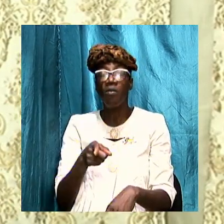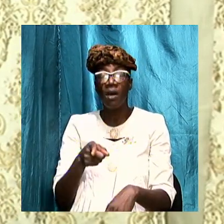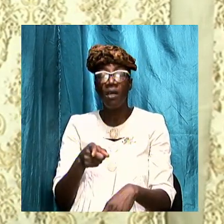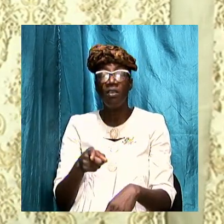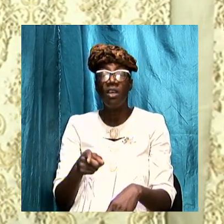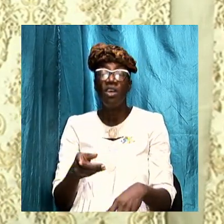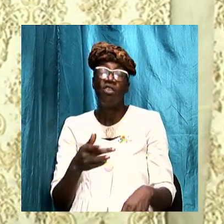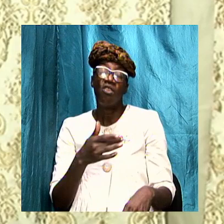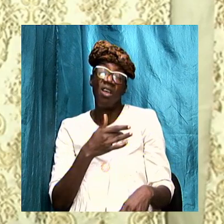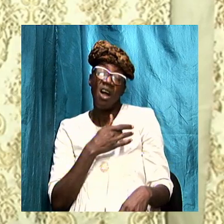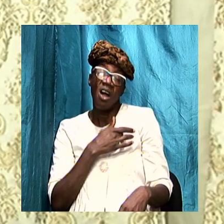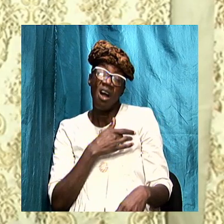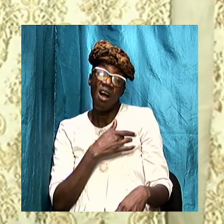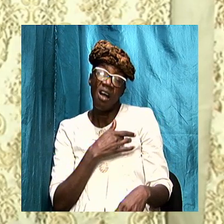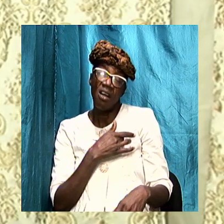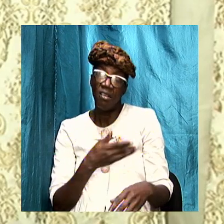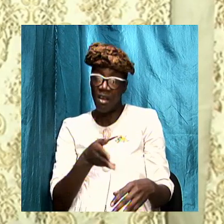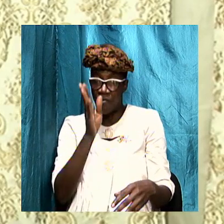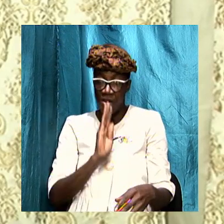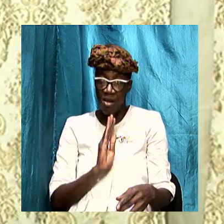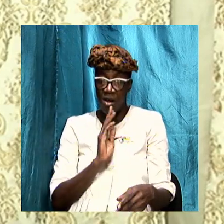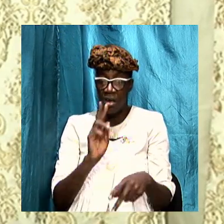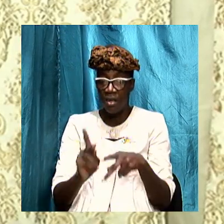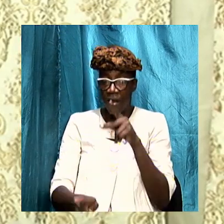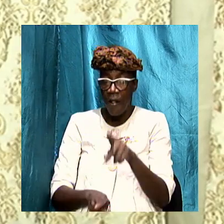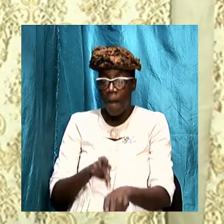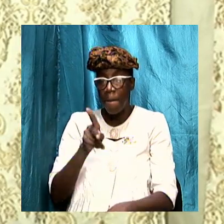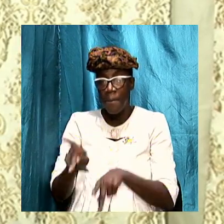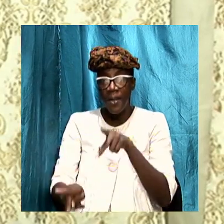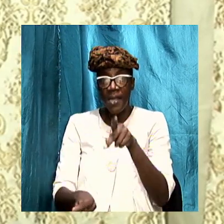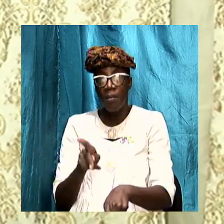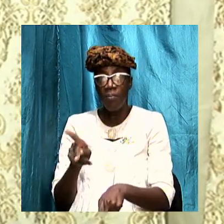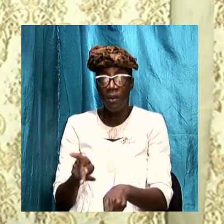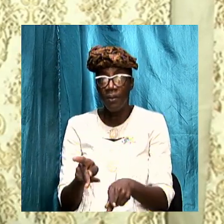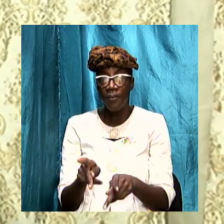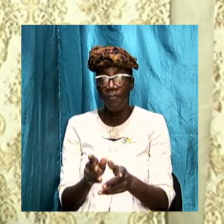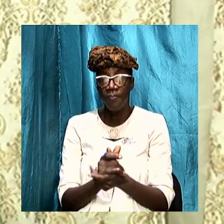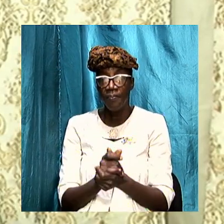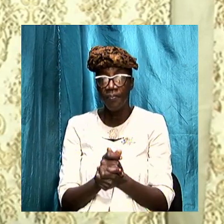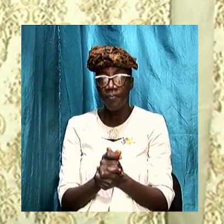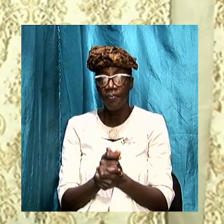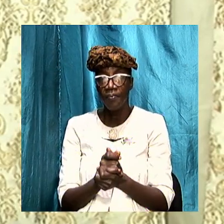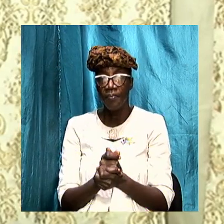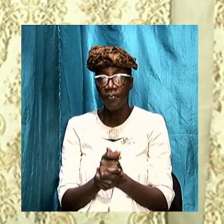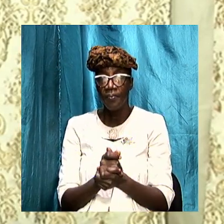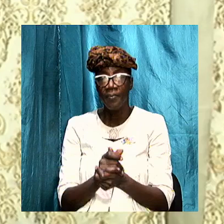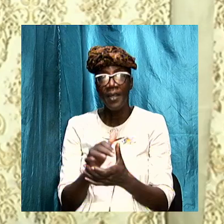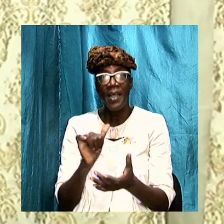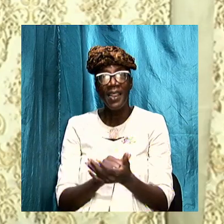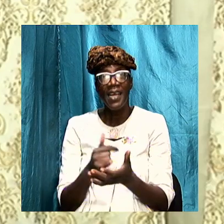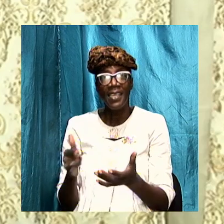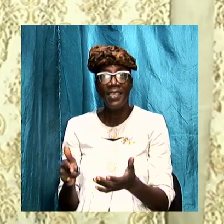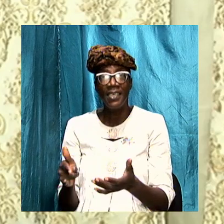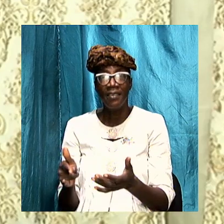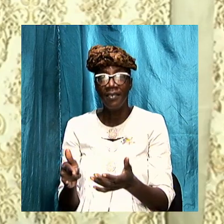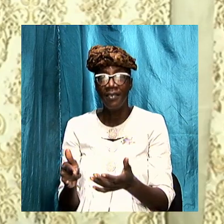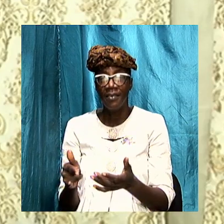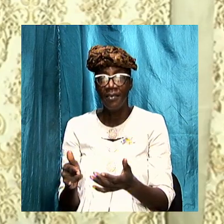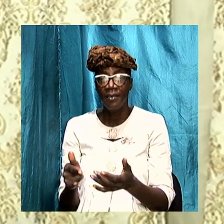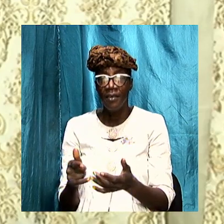hearts of God's people yes and that is the intent